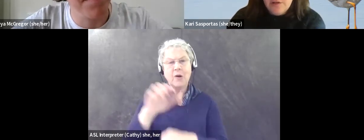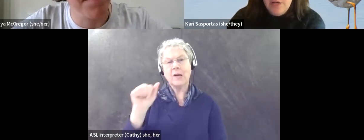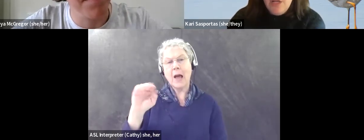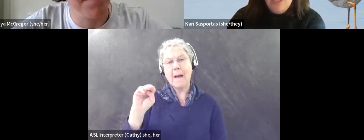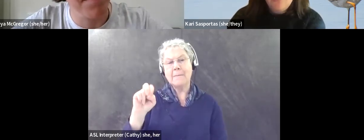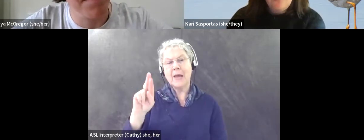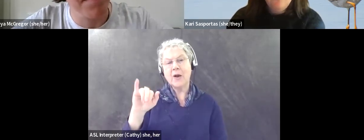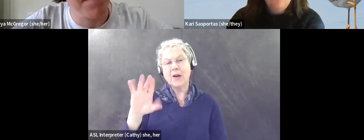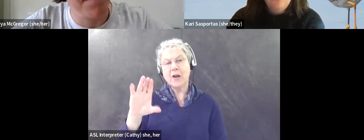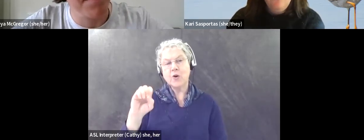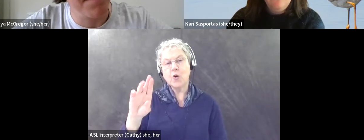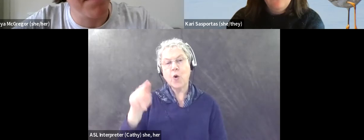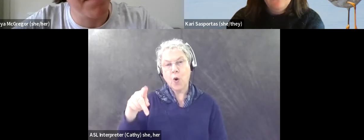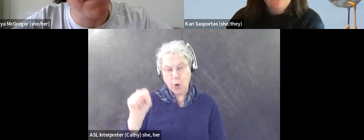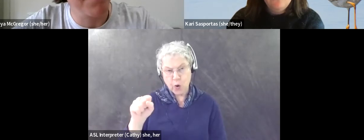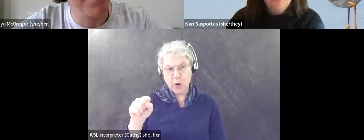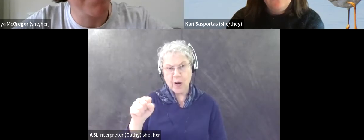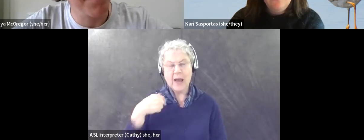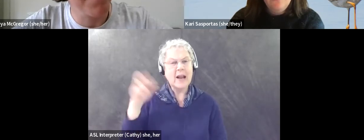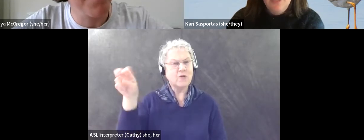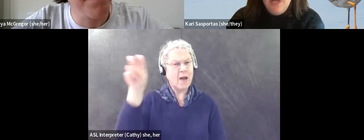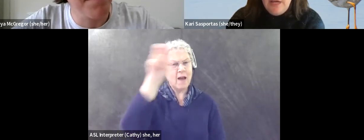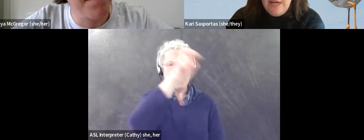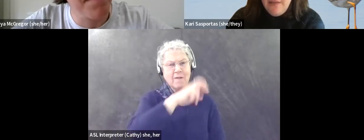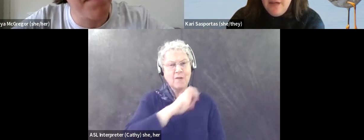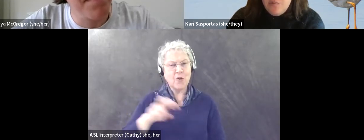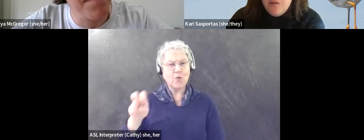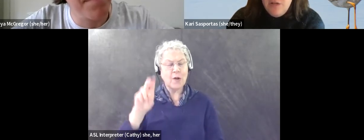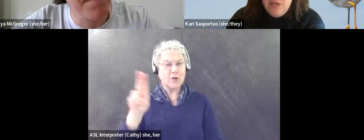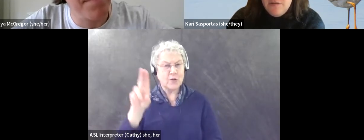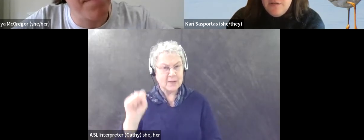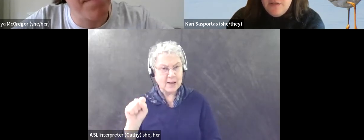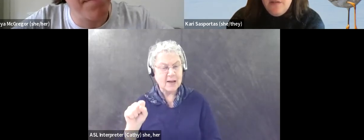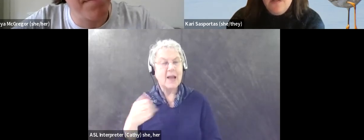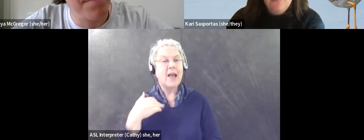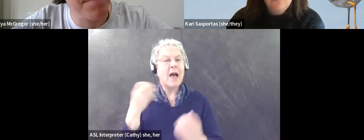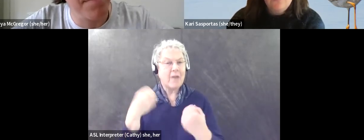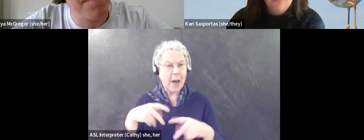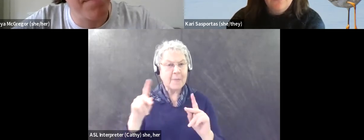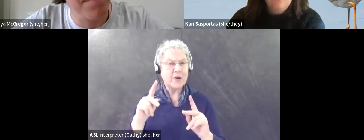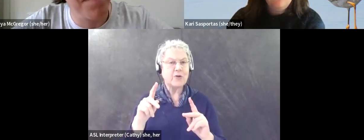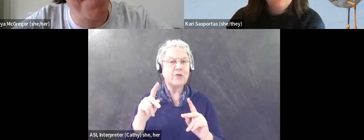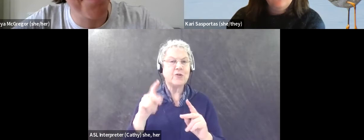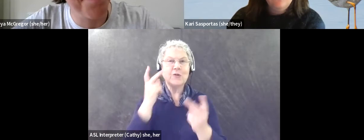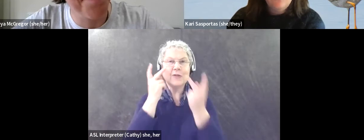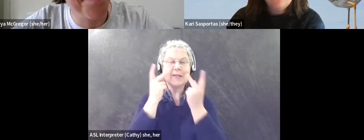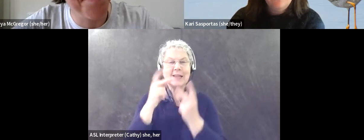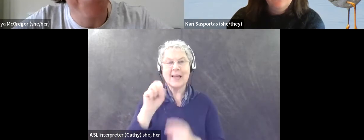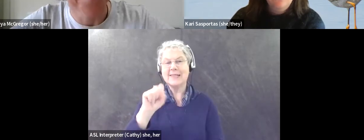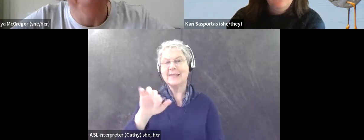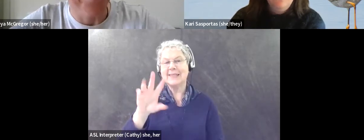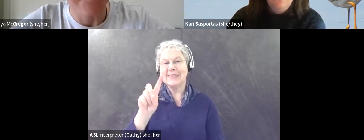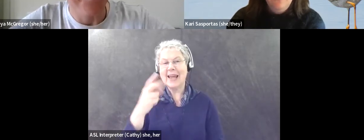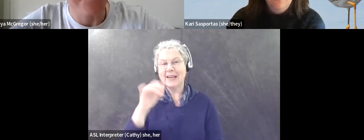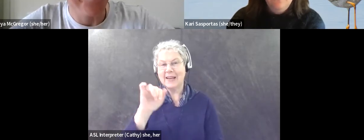earlier, I traveled quite a bit around the country. And so I had the opportunity to see sandhill cranes on the Platte River in Nebraska.